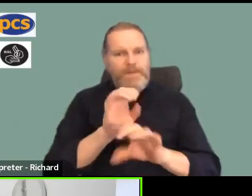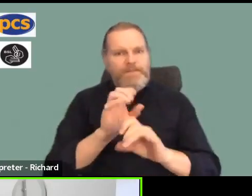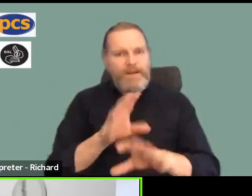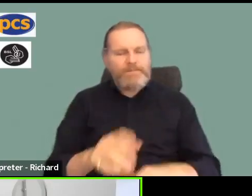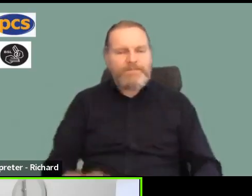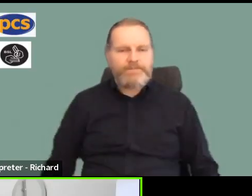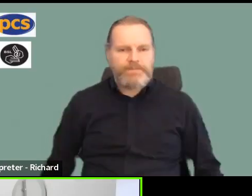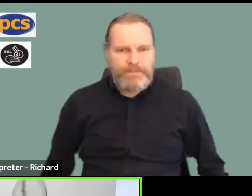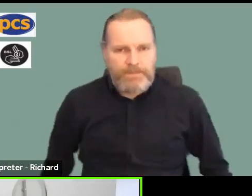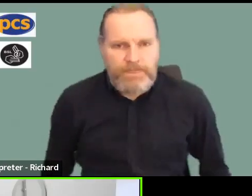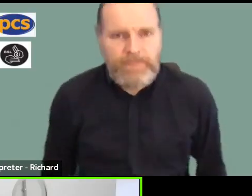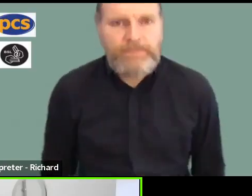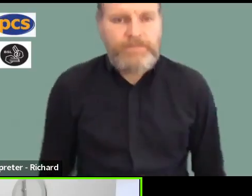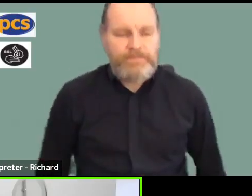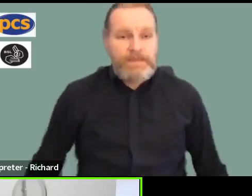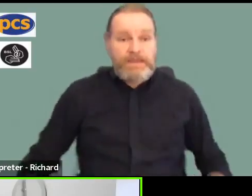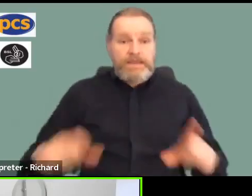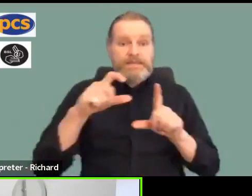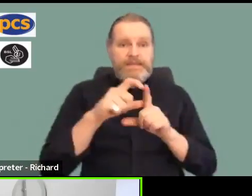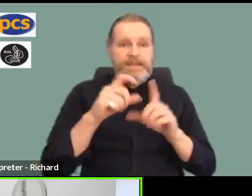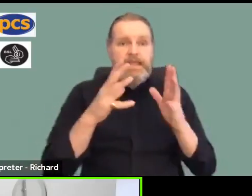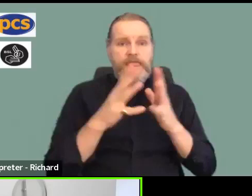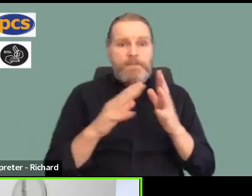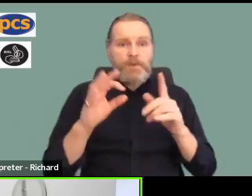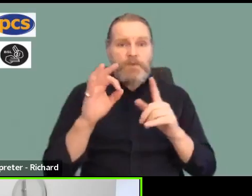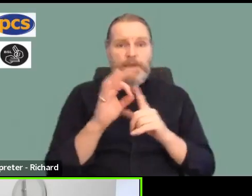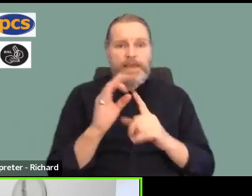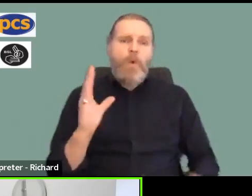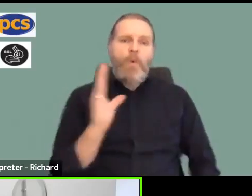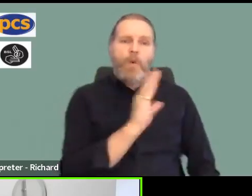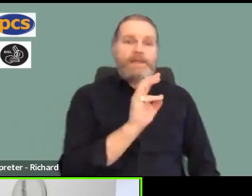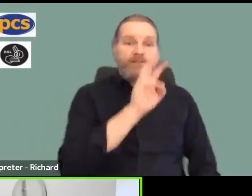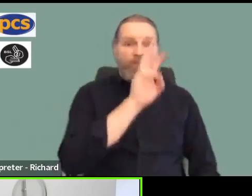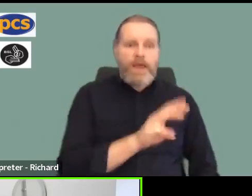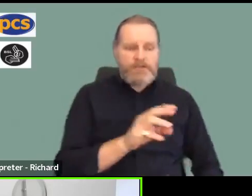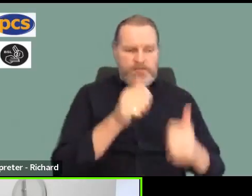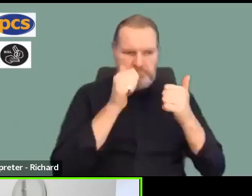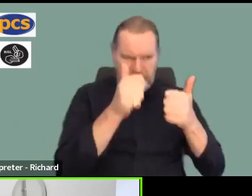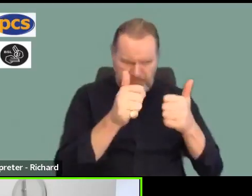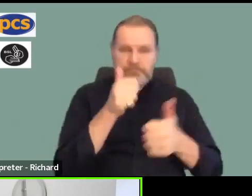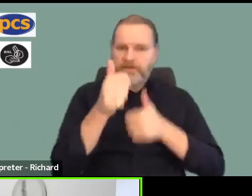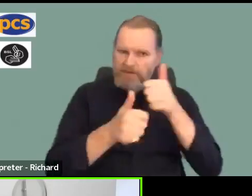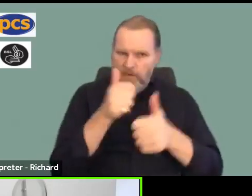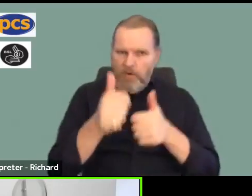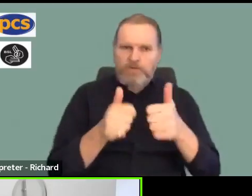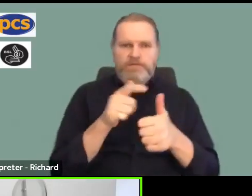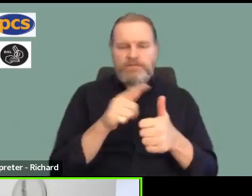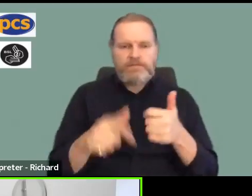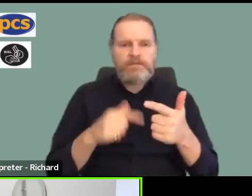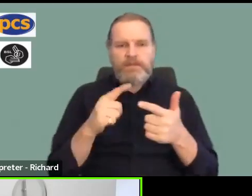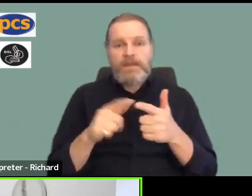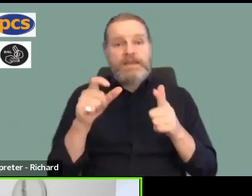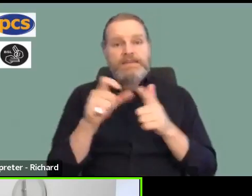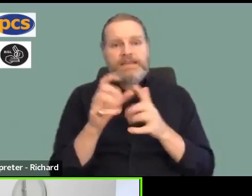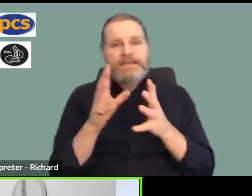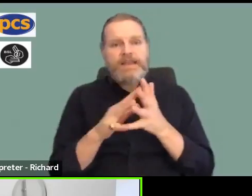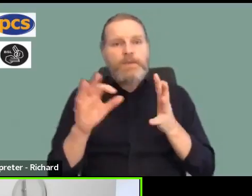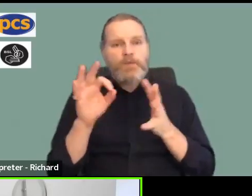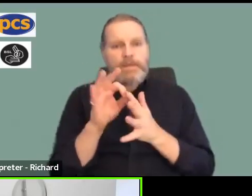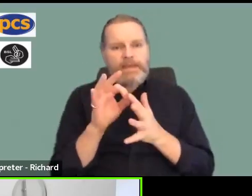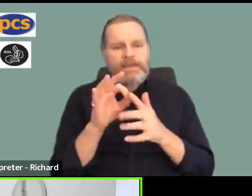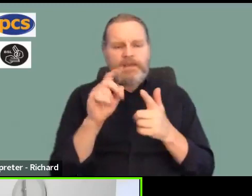Solidarity from DWP West Wales branch, it's time for change. Solidarity from DWP TTAF. Solidarity from East Kilbride